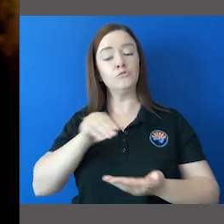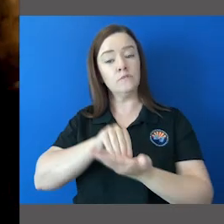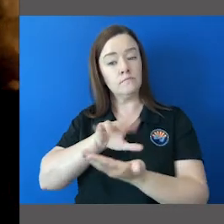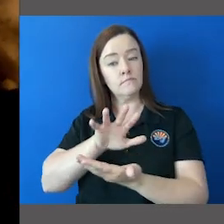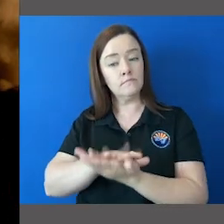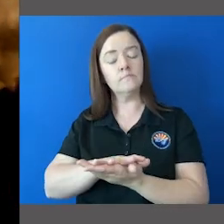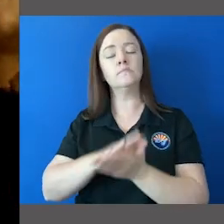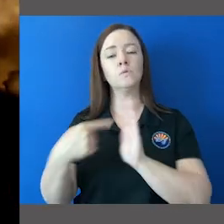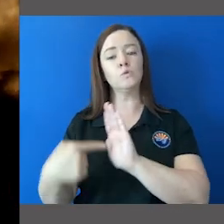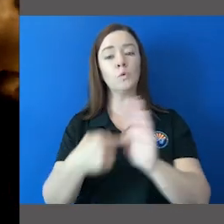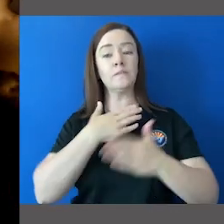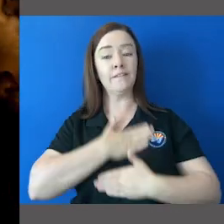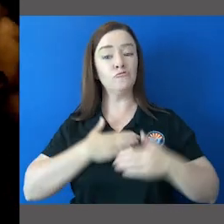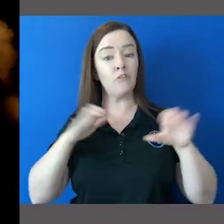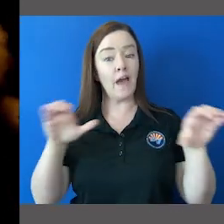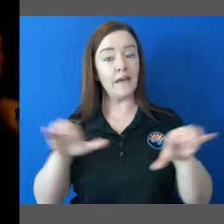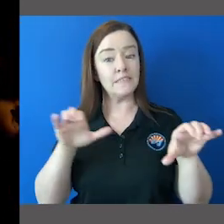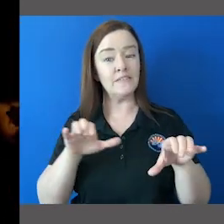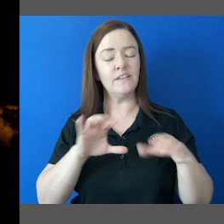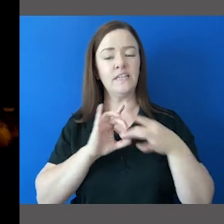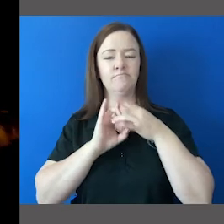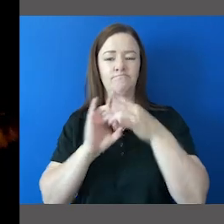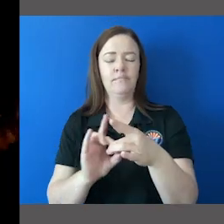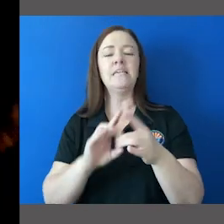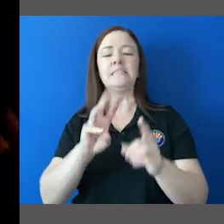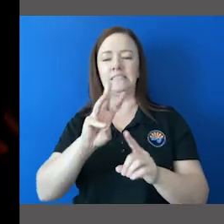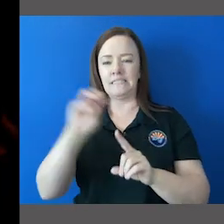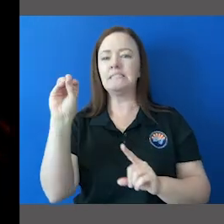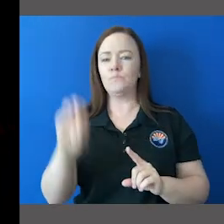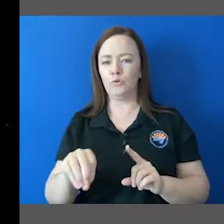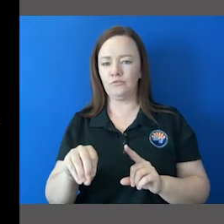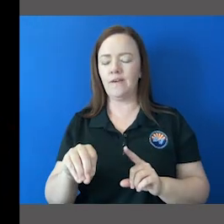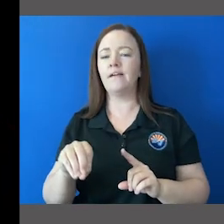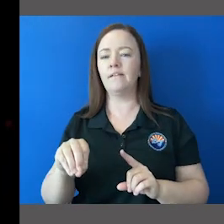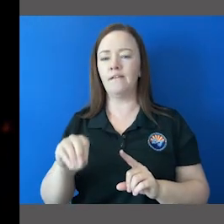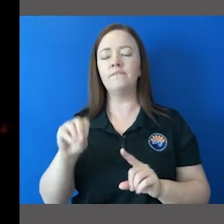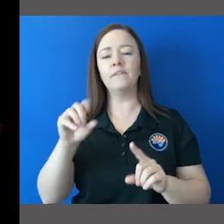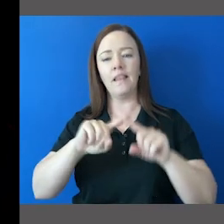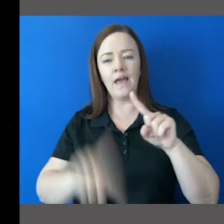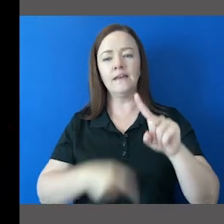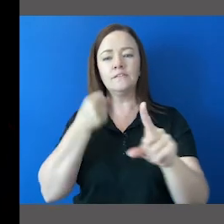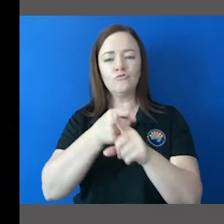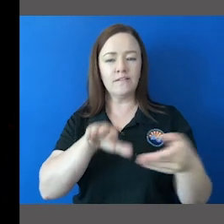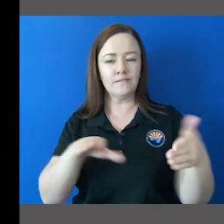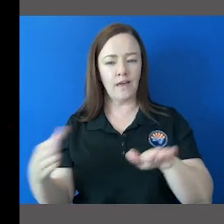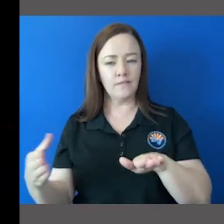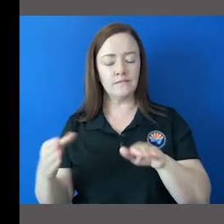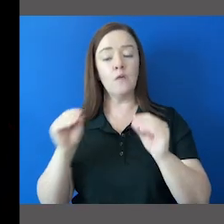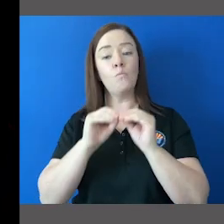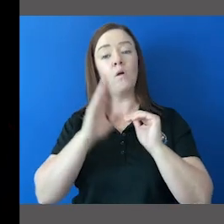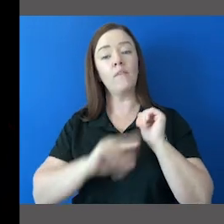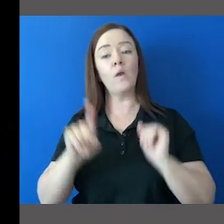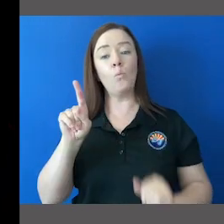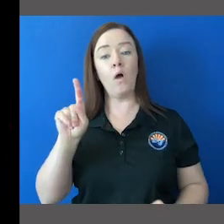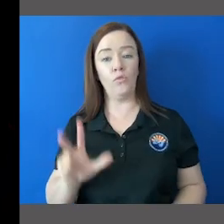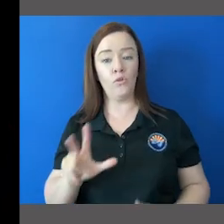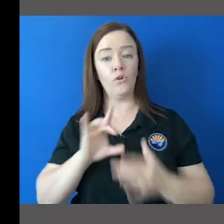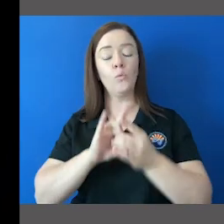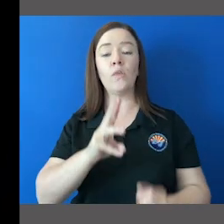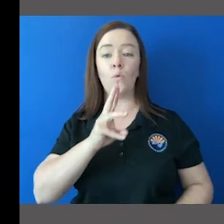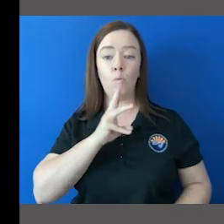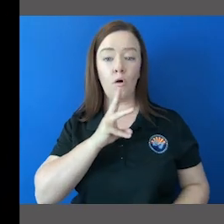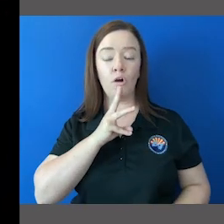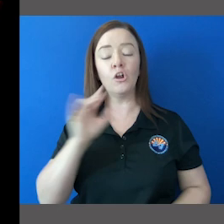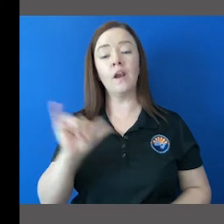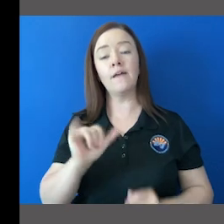over 60% of the overall deaths from lightning of those more than a third are water related such as